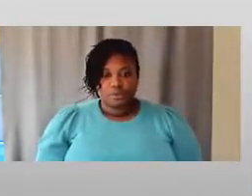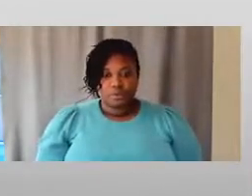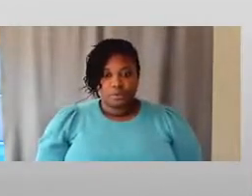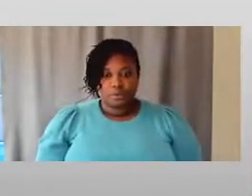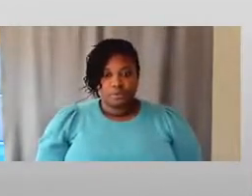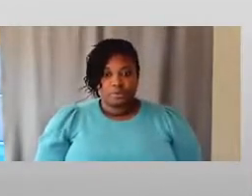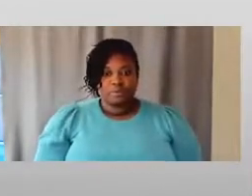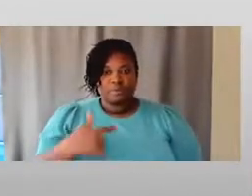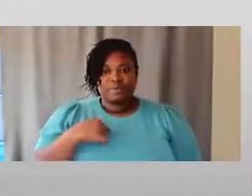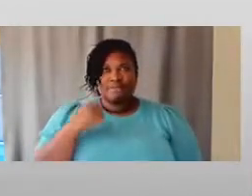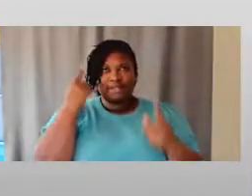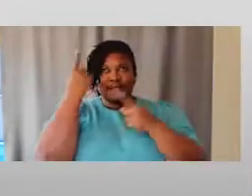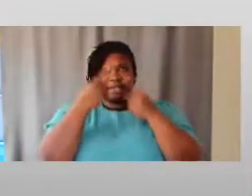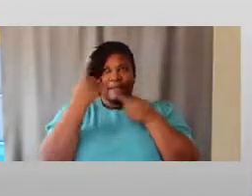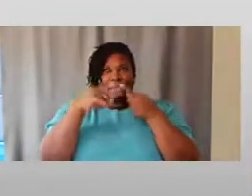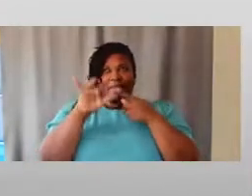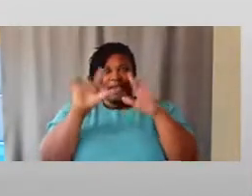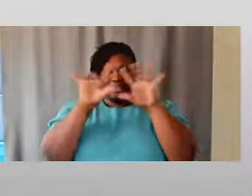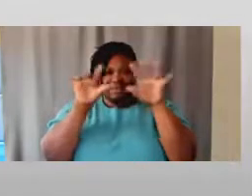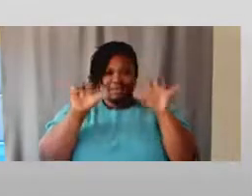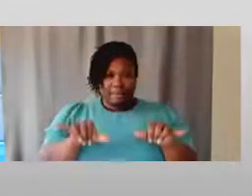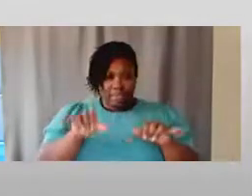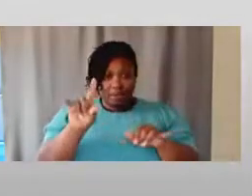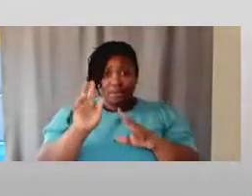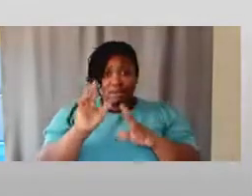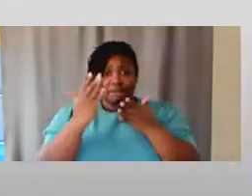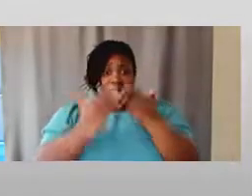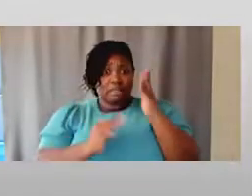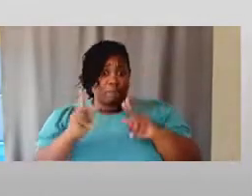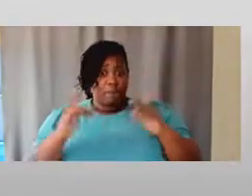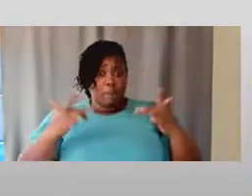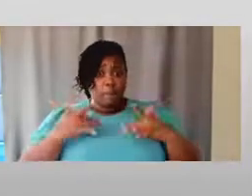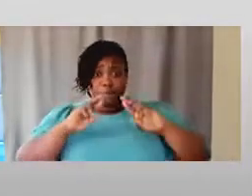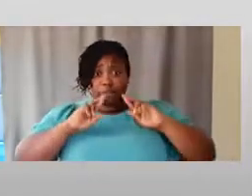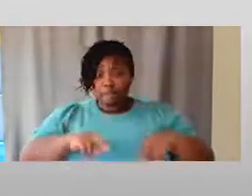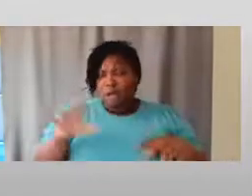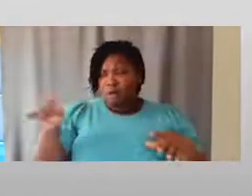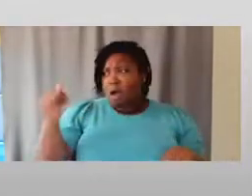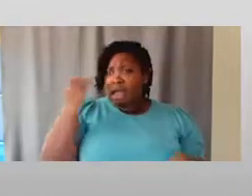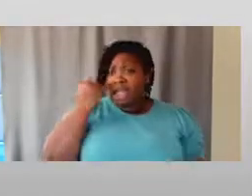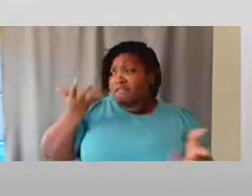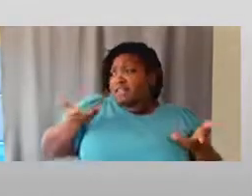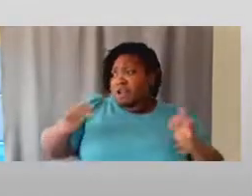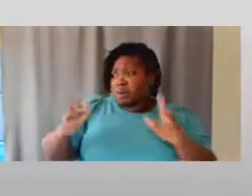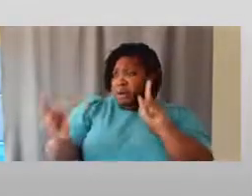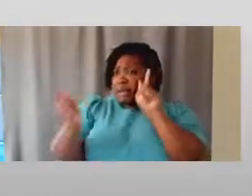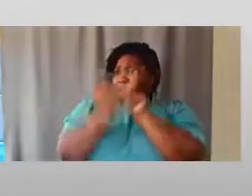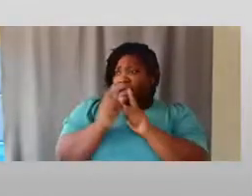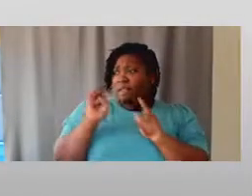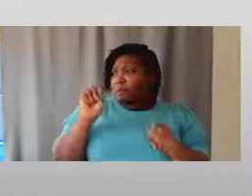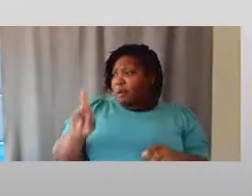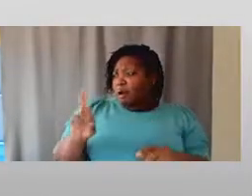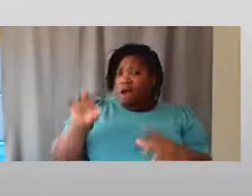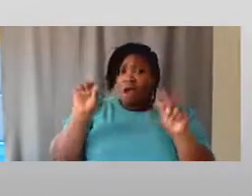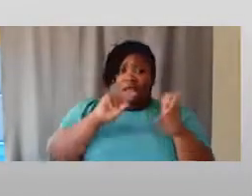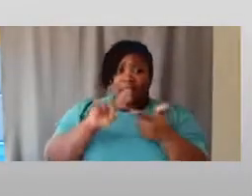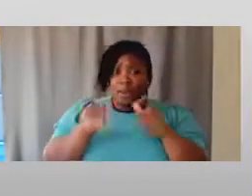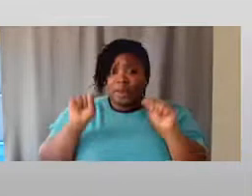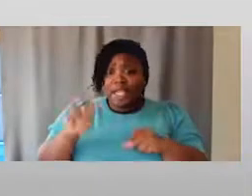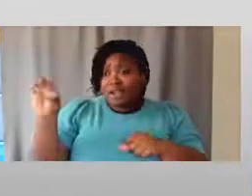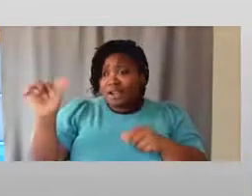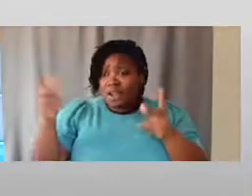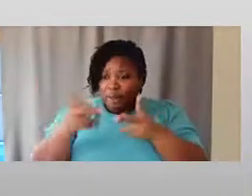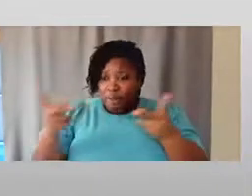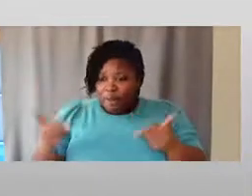And to think about that systemically, because some people will respond with something like that, well, if they don't want to meet at the bar, then we can do it in another place.